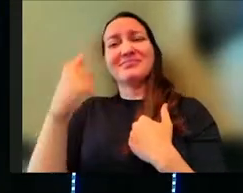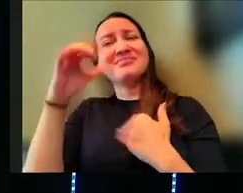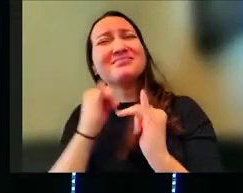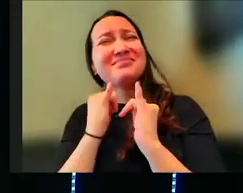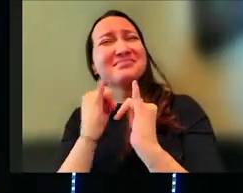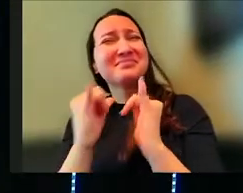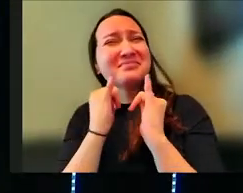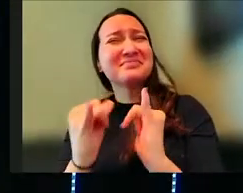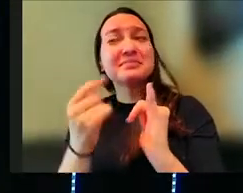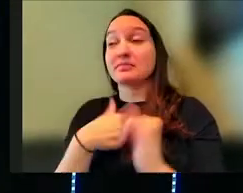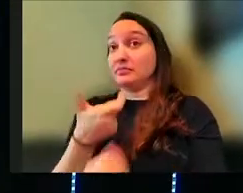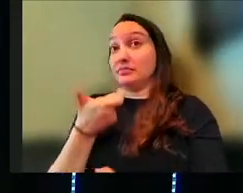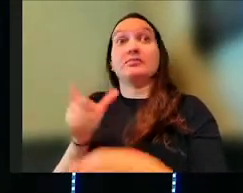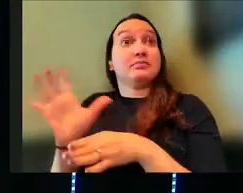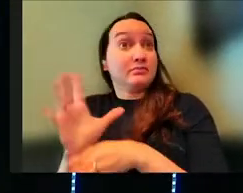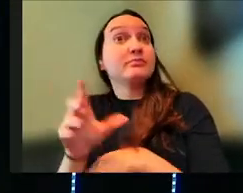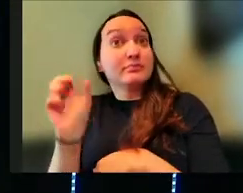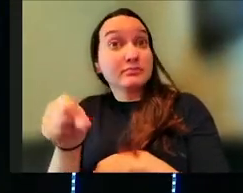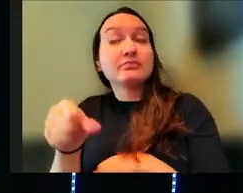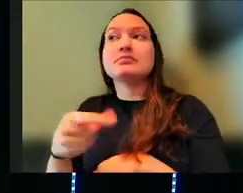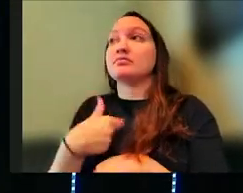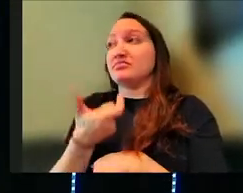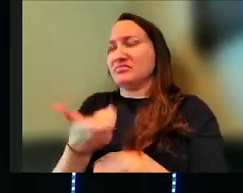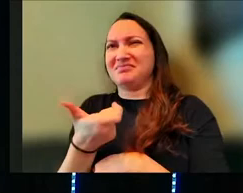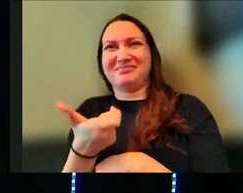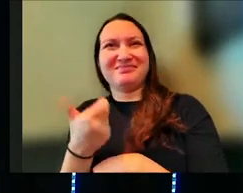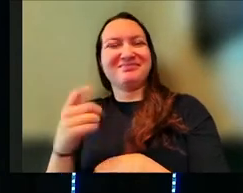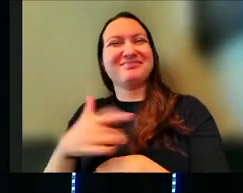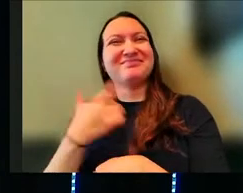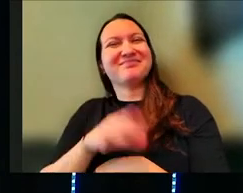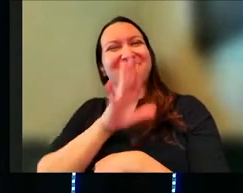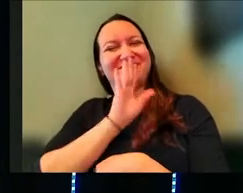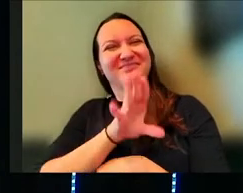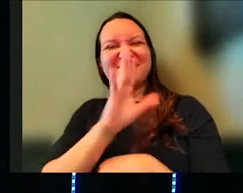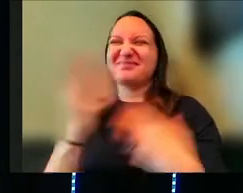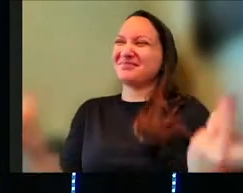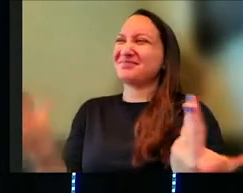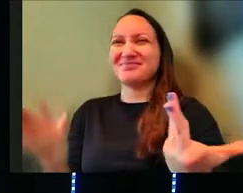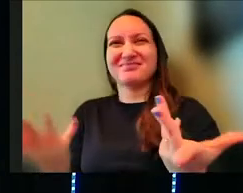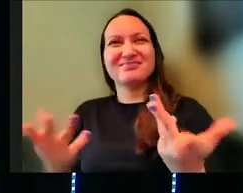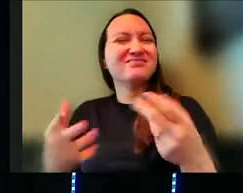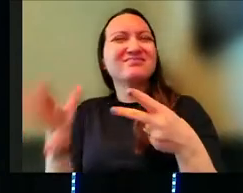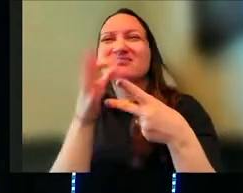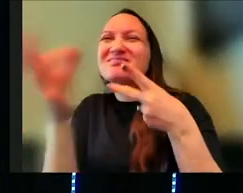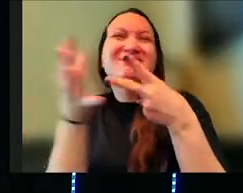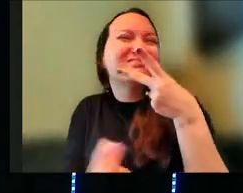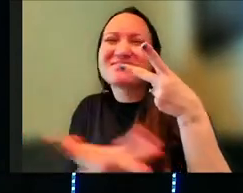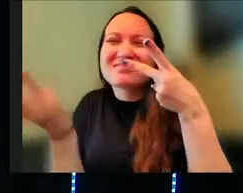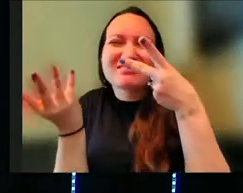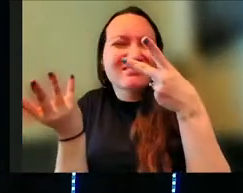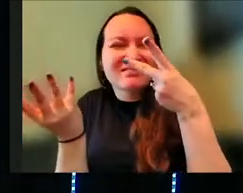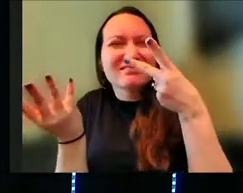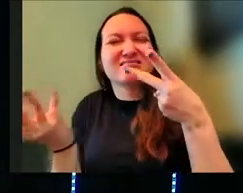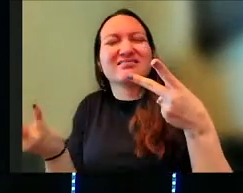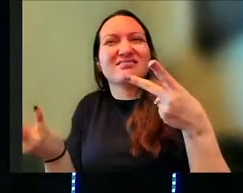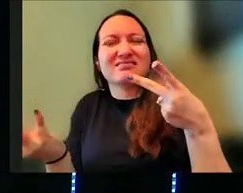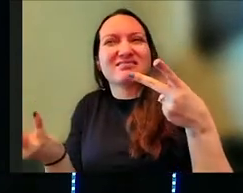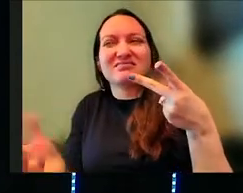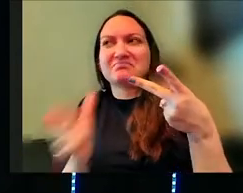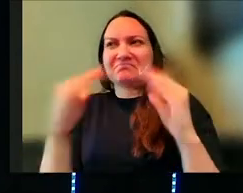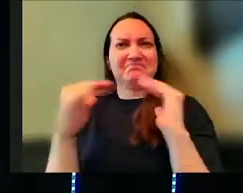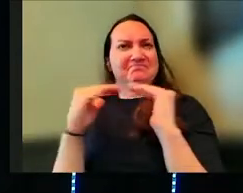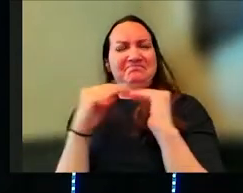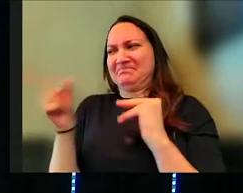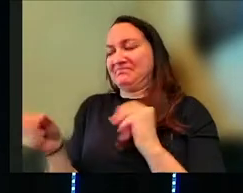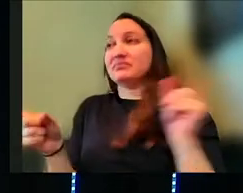when you, I've watched the movies, okay? If you're like me, you watch that and you get kind of frustrated. You're like, just make a choice. You know what I'm saying? It's like, it's not fair to these.